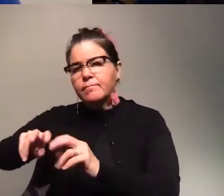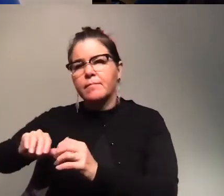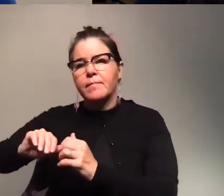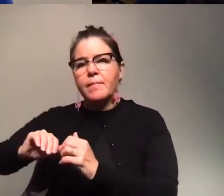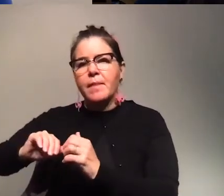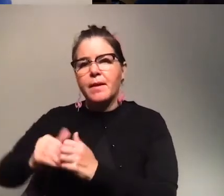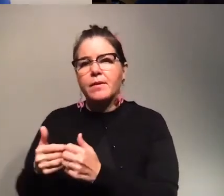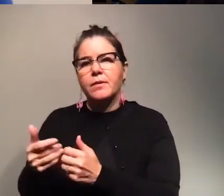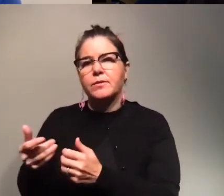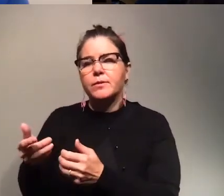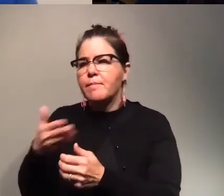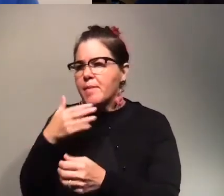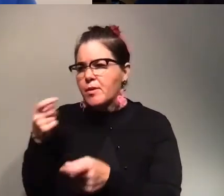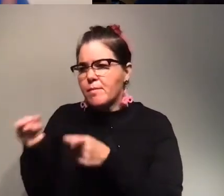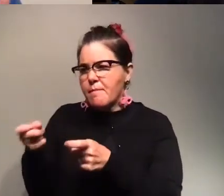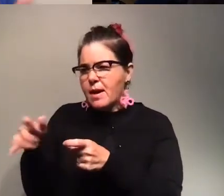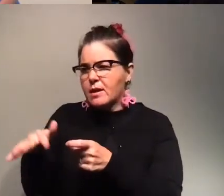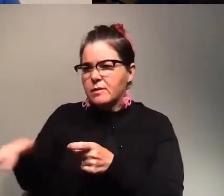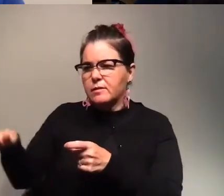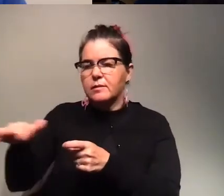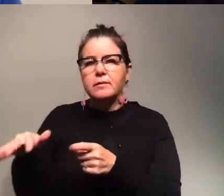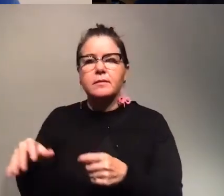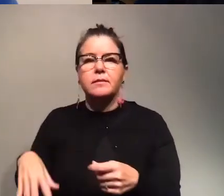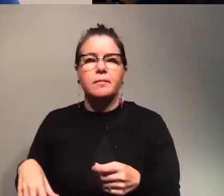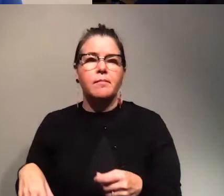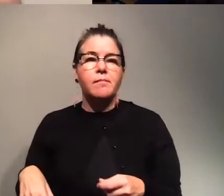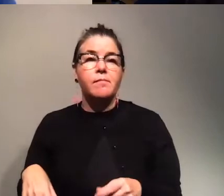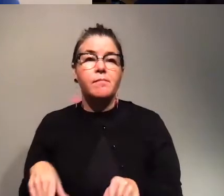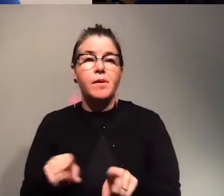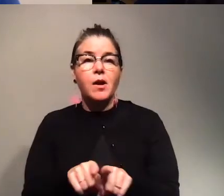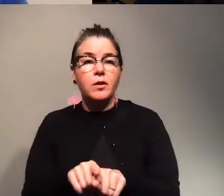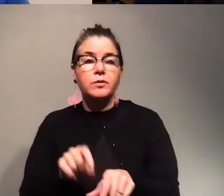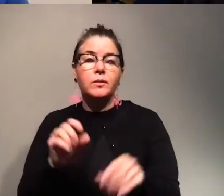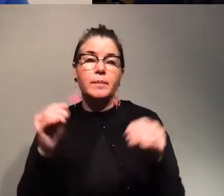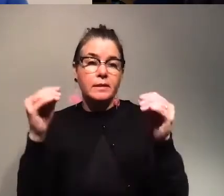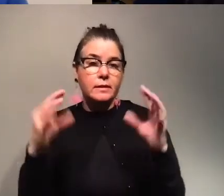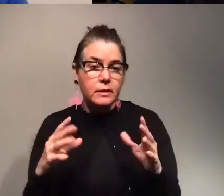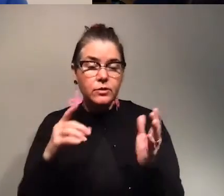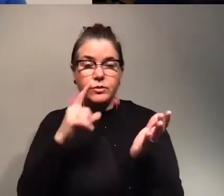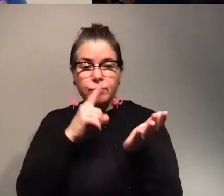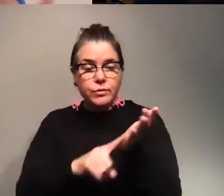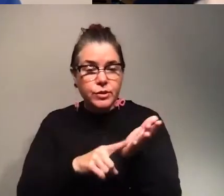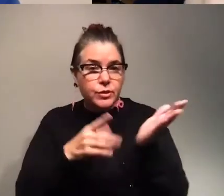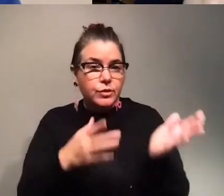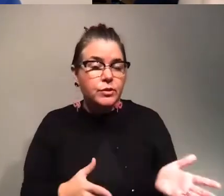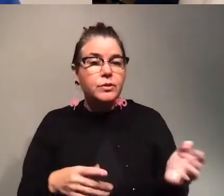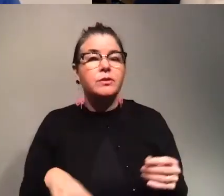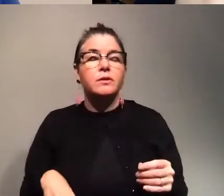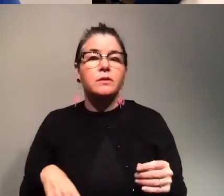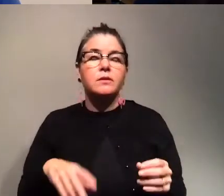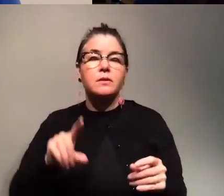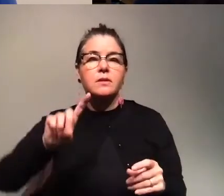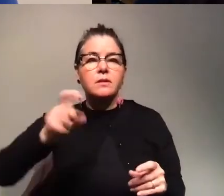better manage diseases etc they can also work as a teacher researchers diagnosticians